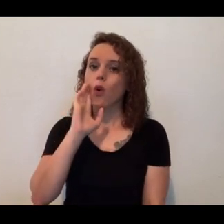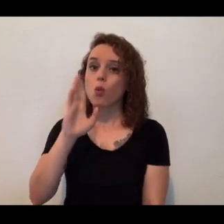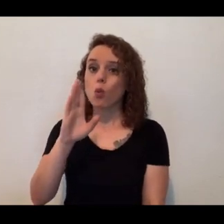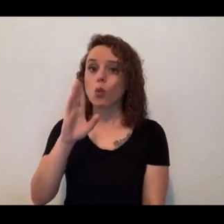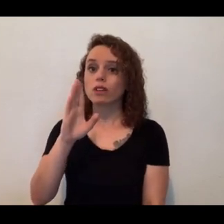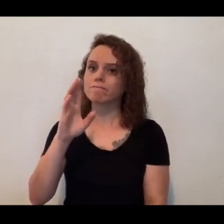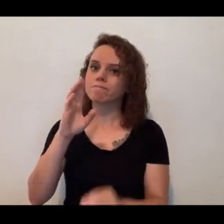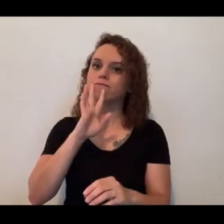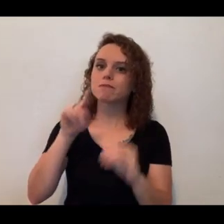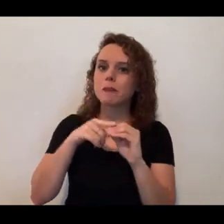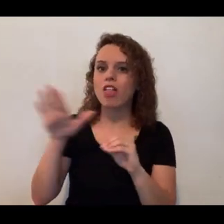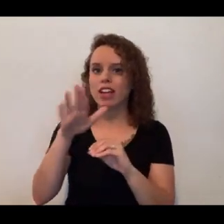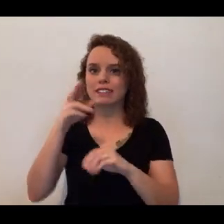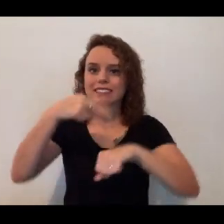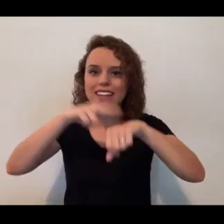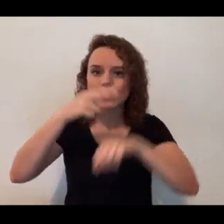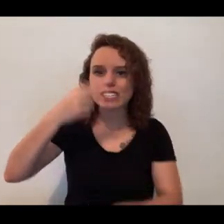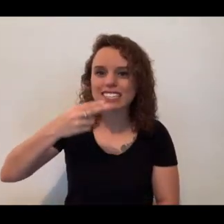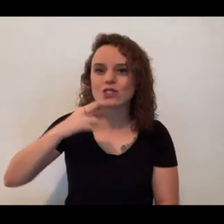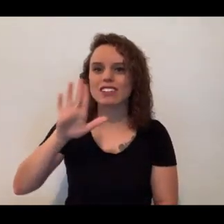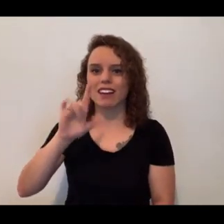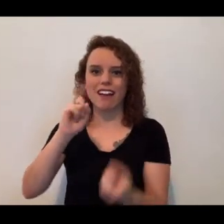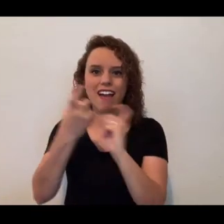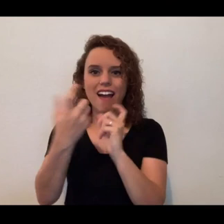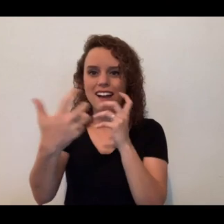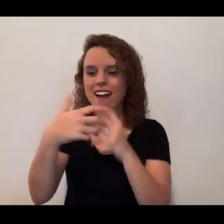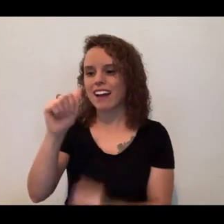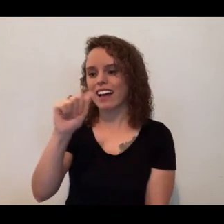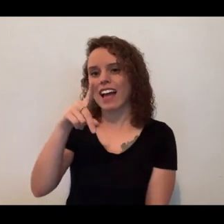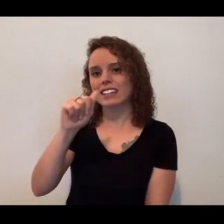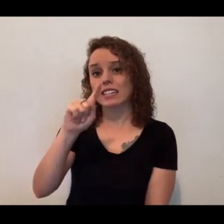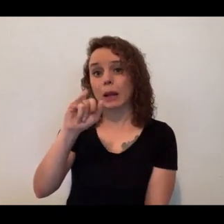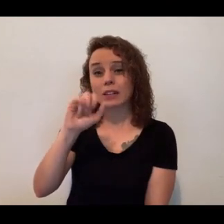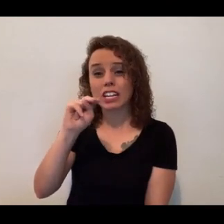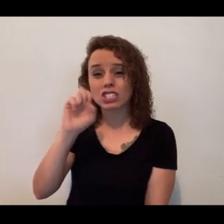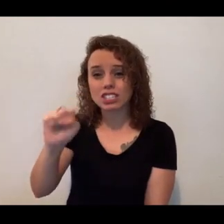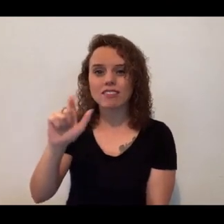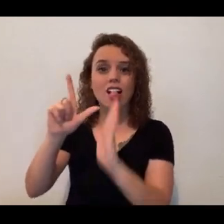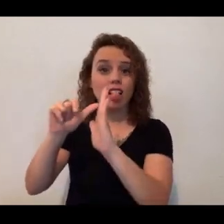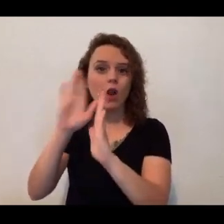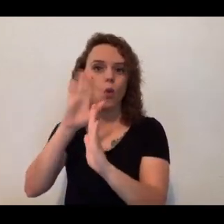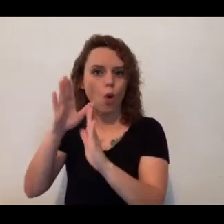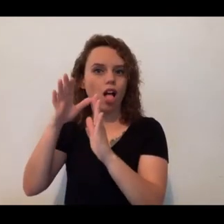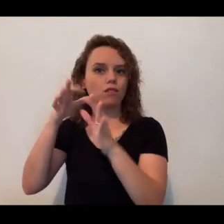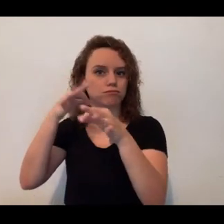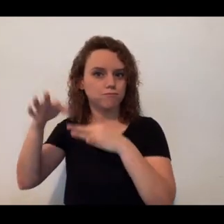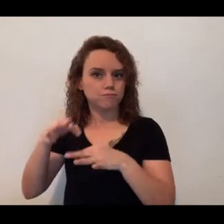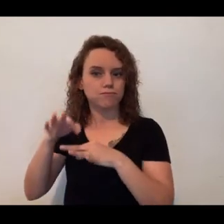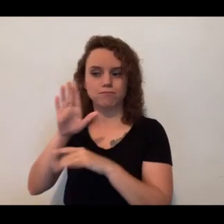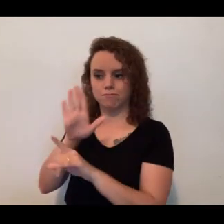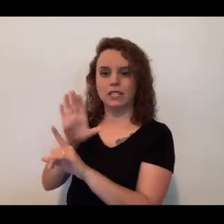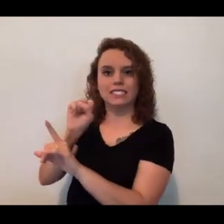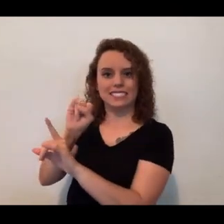adaptations. Then, I'll sort of go into Ciel, the individual, tell you a little bit about her personality and her story here at the Cincinnati